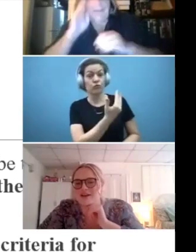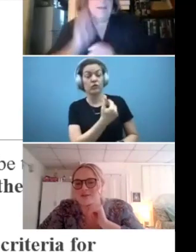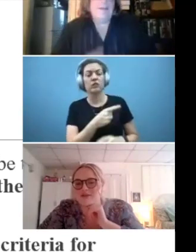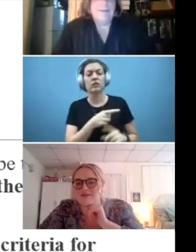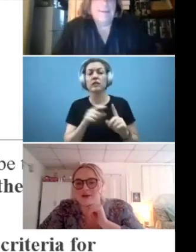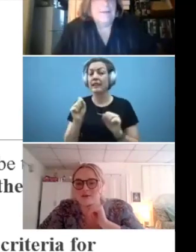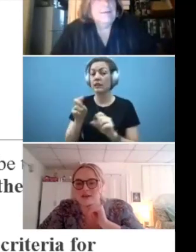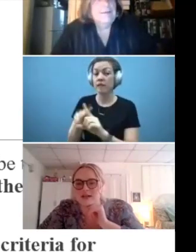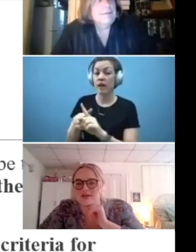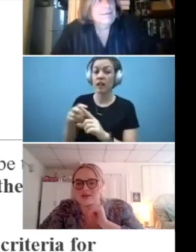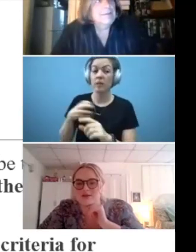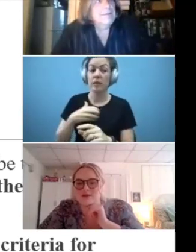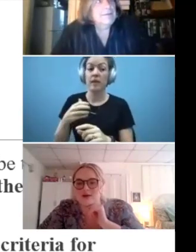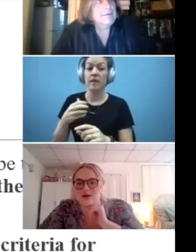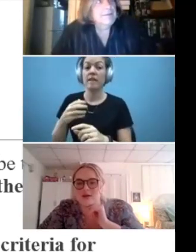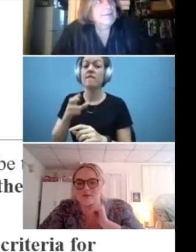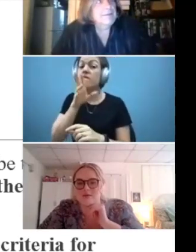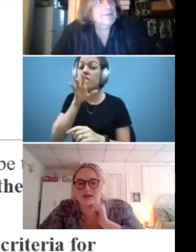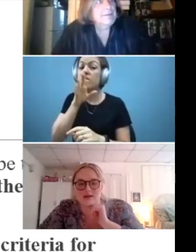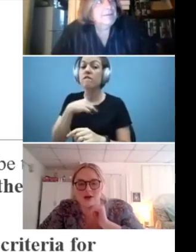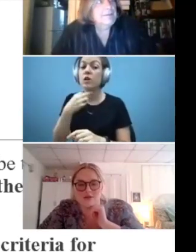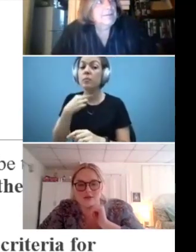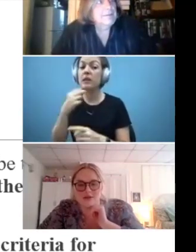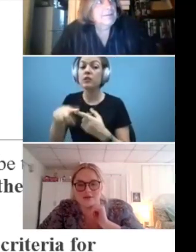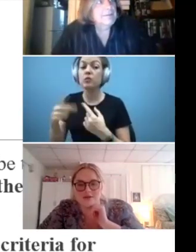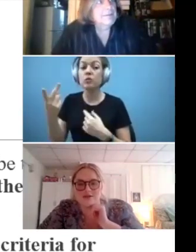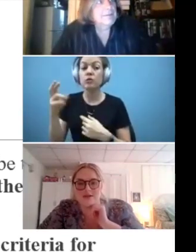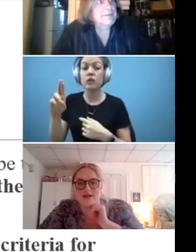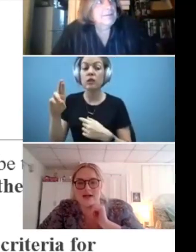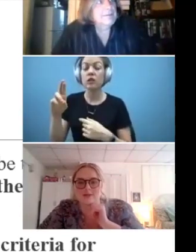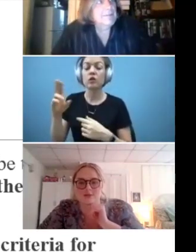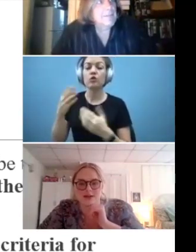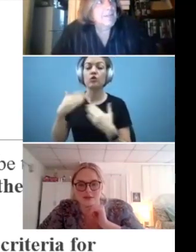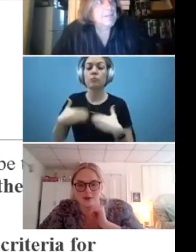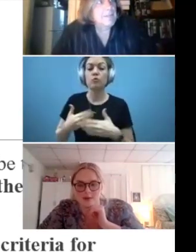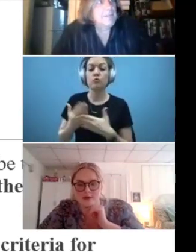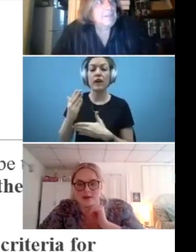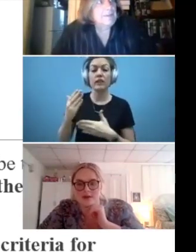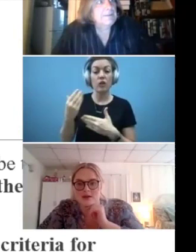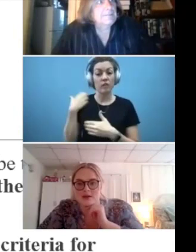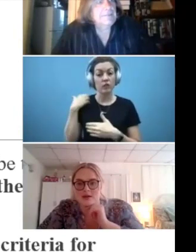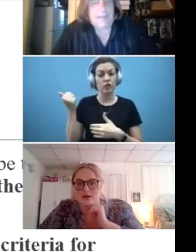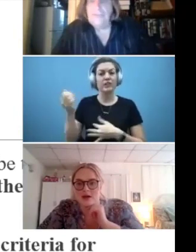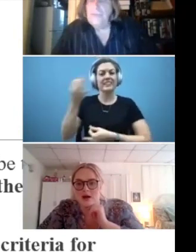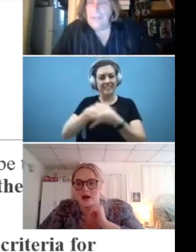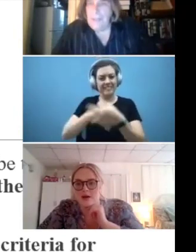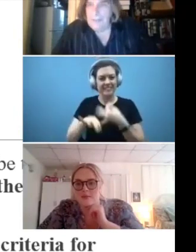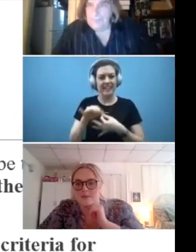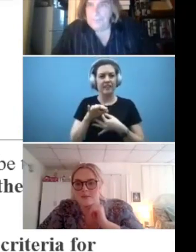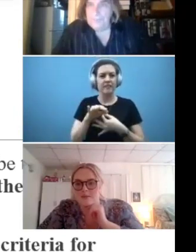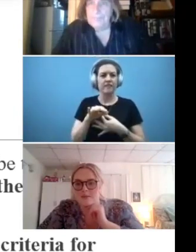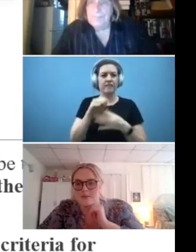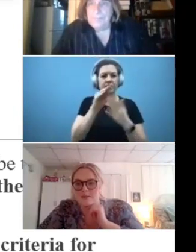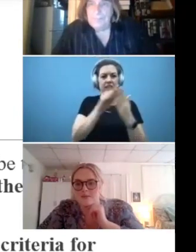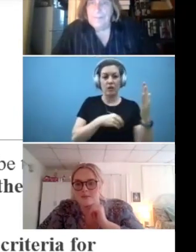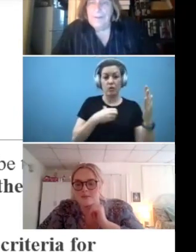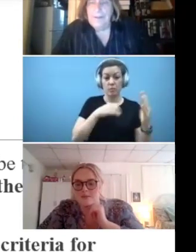file a complaint verbally to the human rights officer versus filling out a complaint form? Yes, you can.